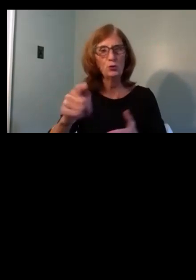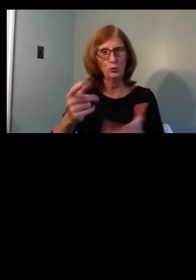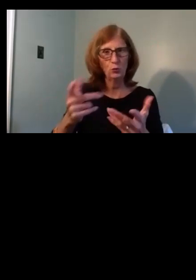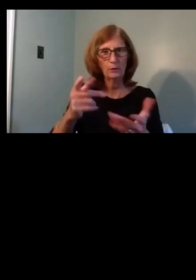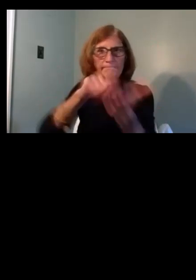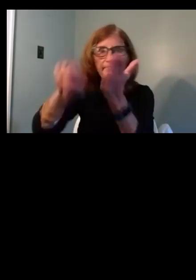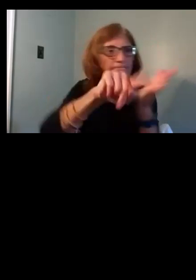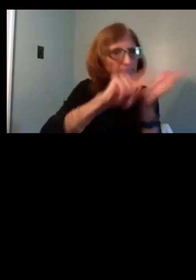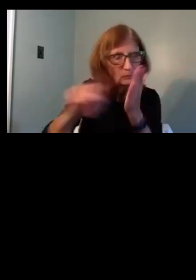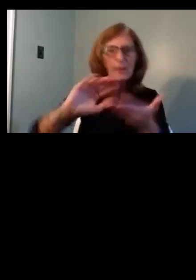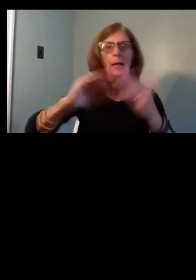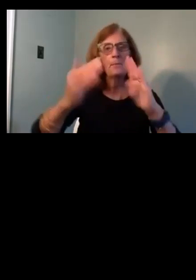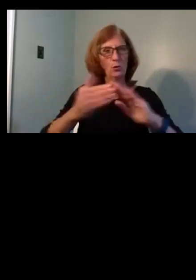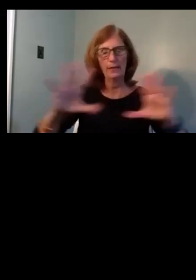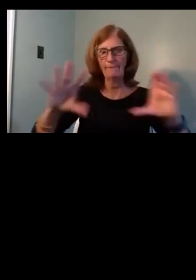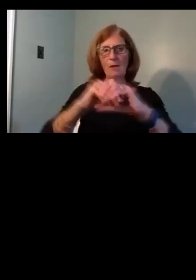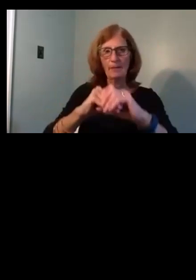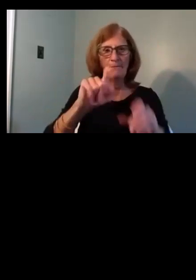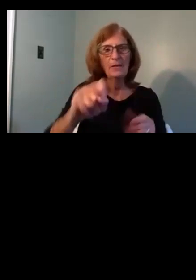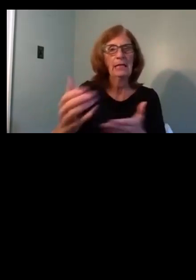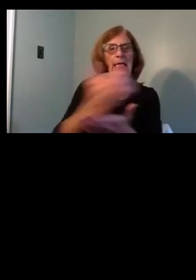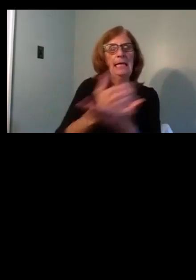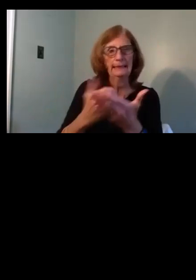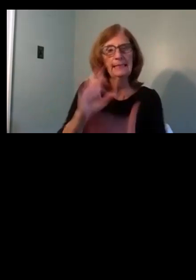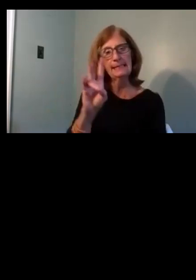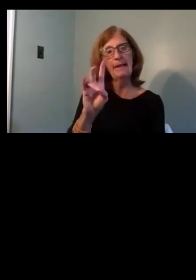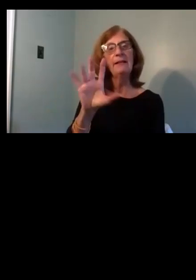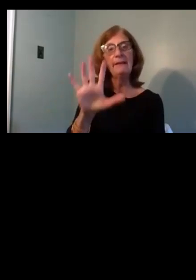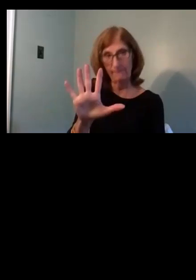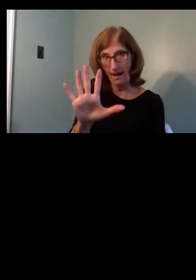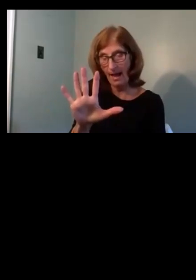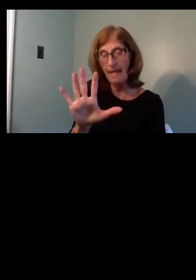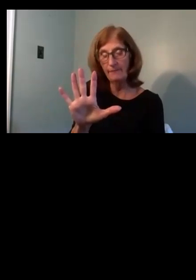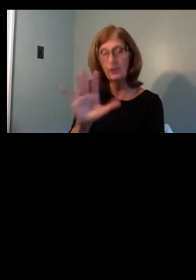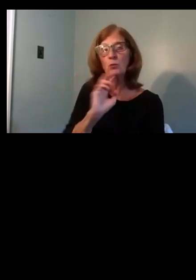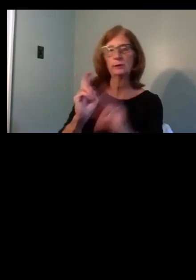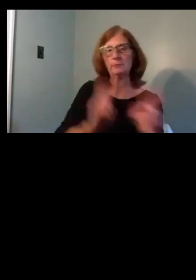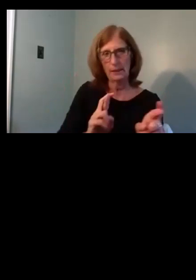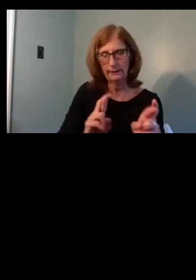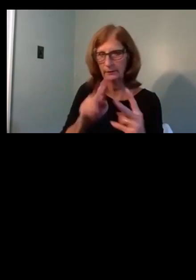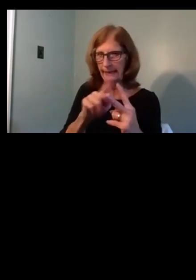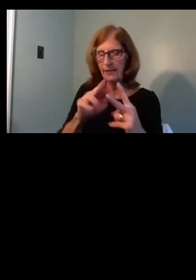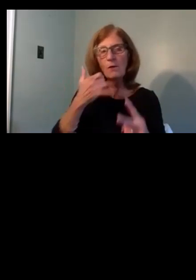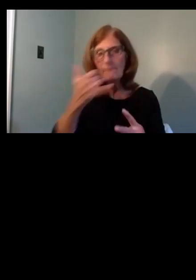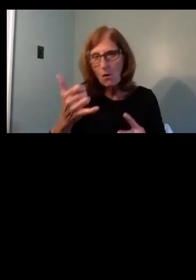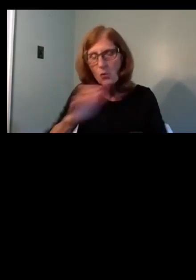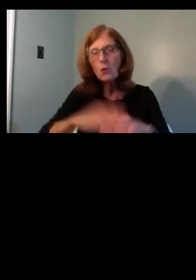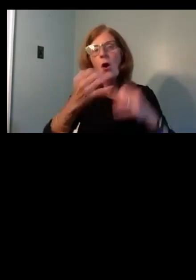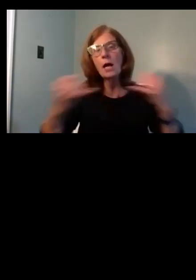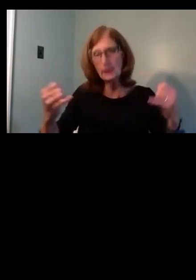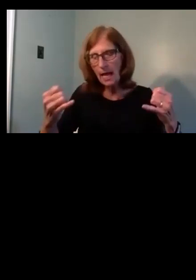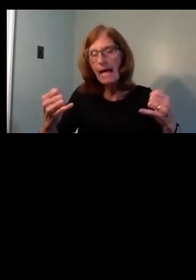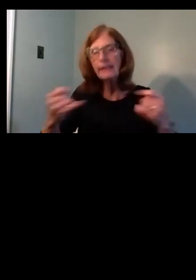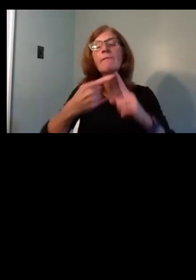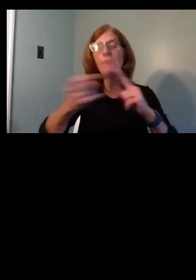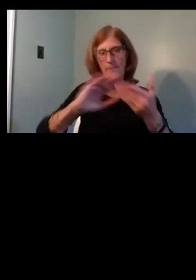period with a goal to collect a minimum of 75 unique responses over the phone or online. URA staff